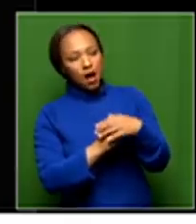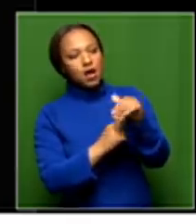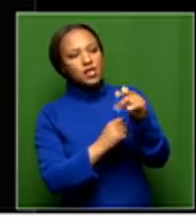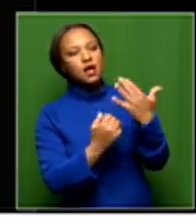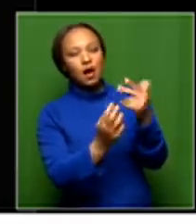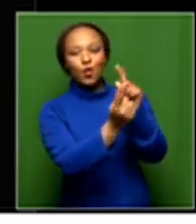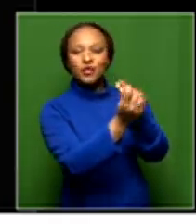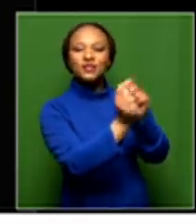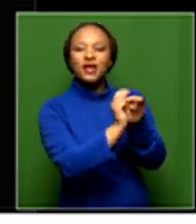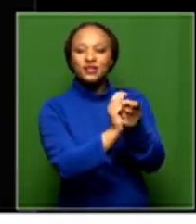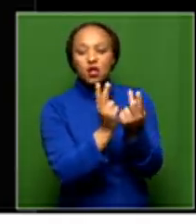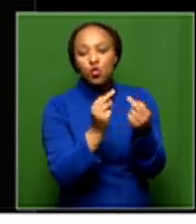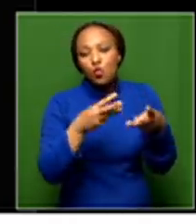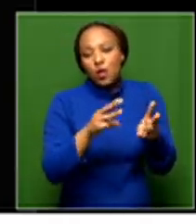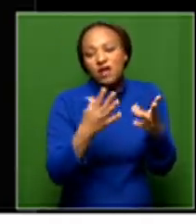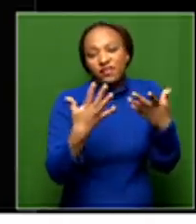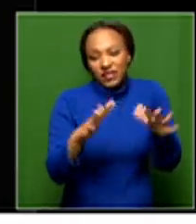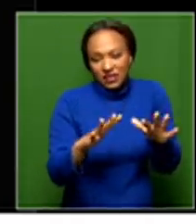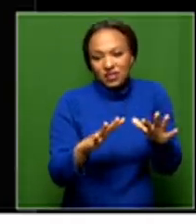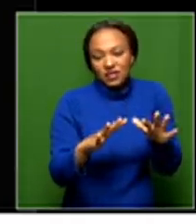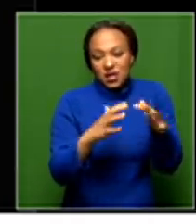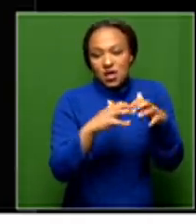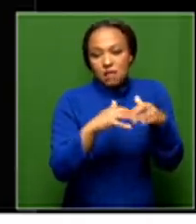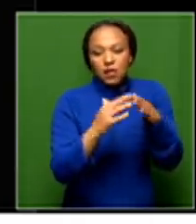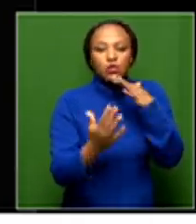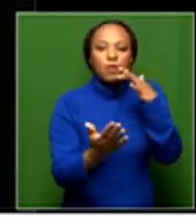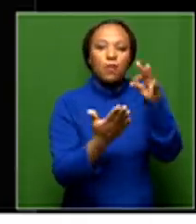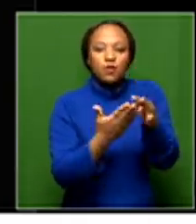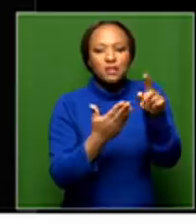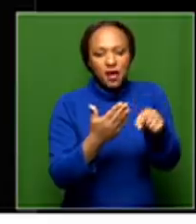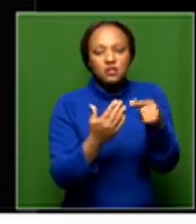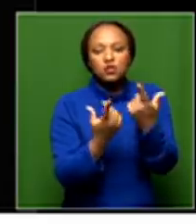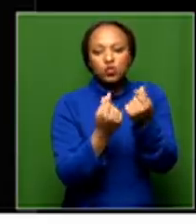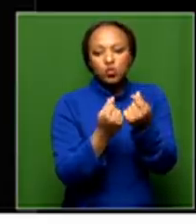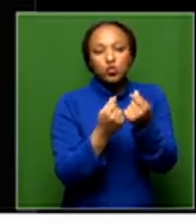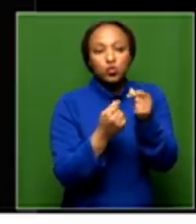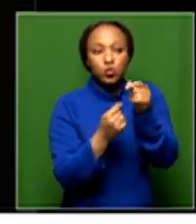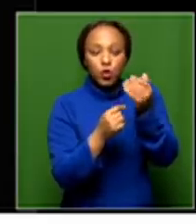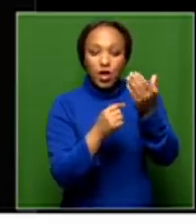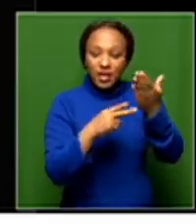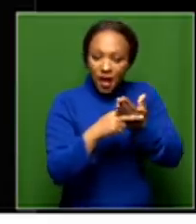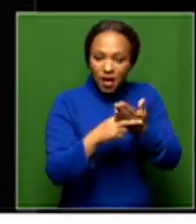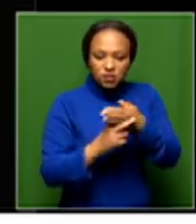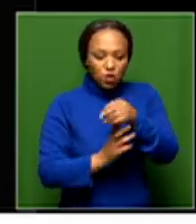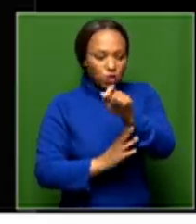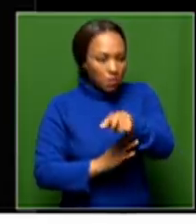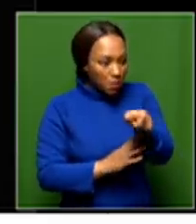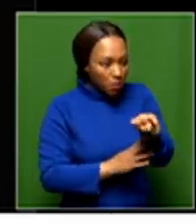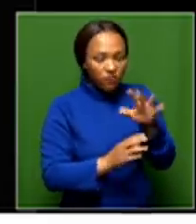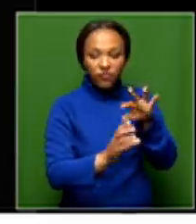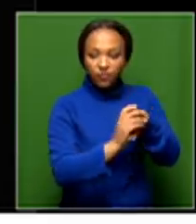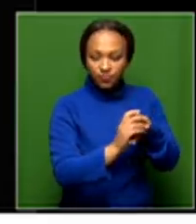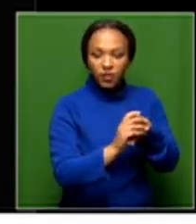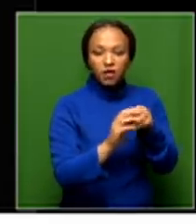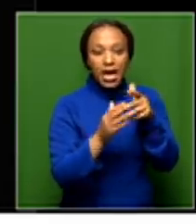in which it can, it conceptual, it proposes to deal with cases or even if there are no